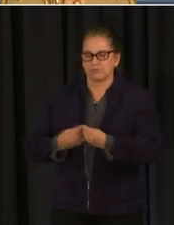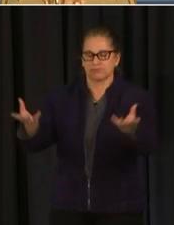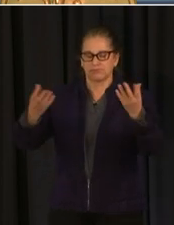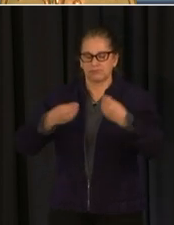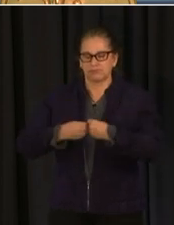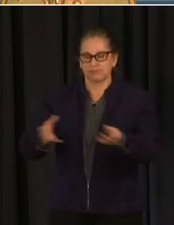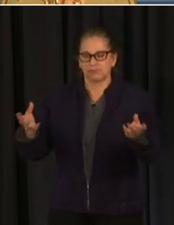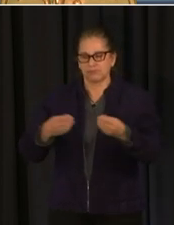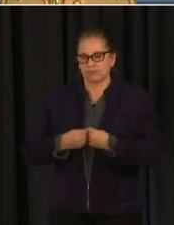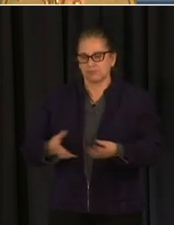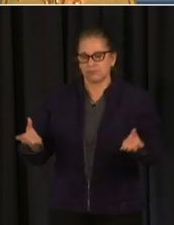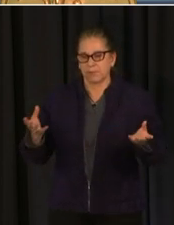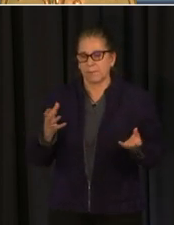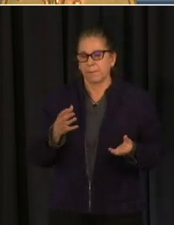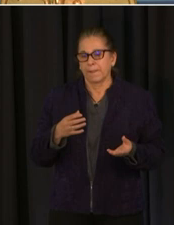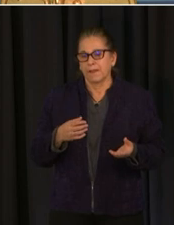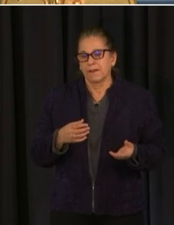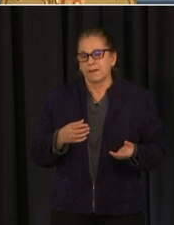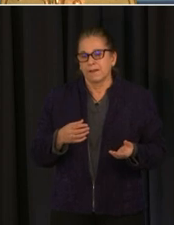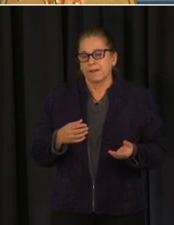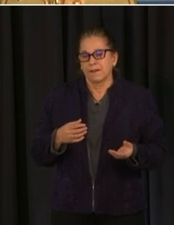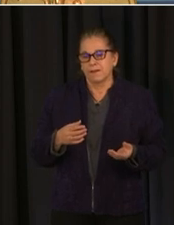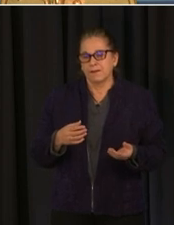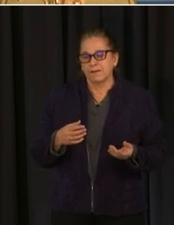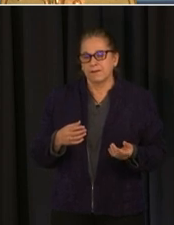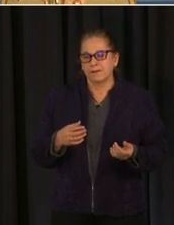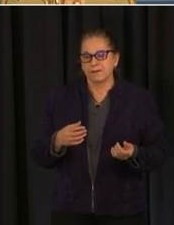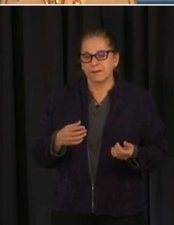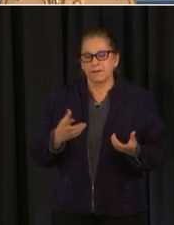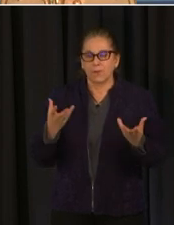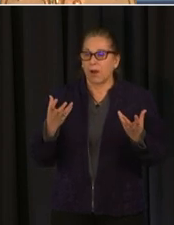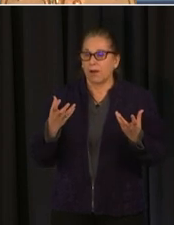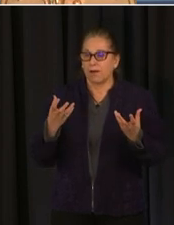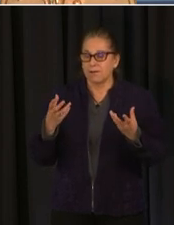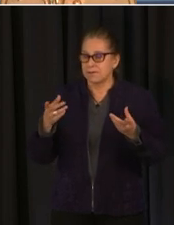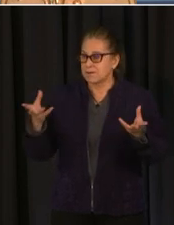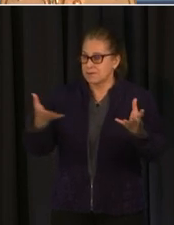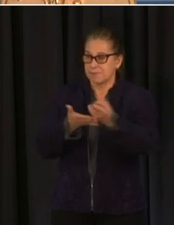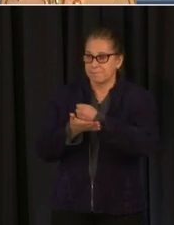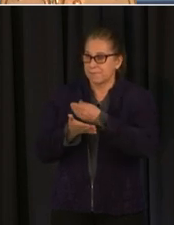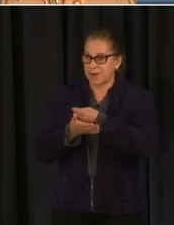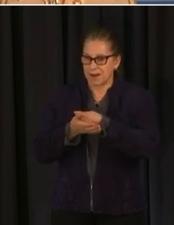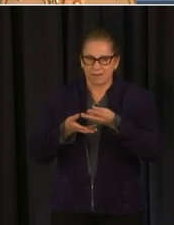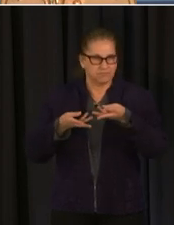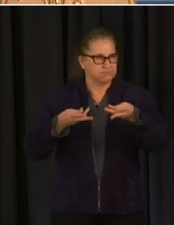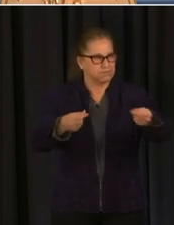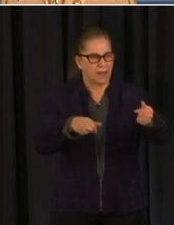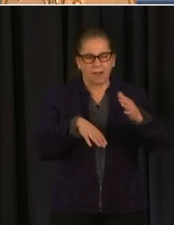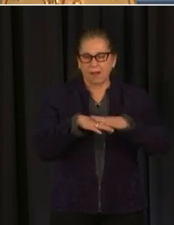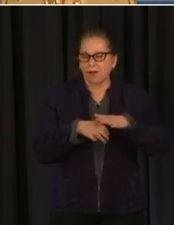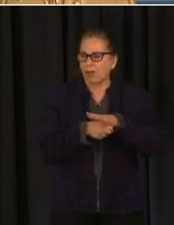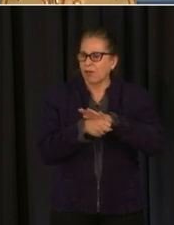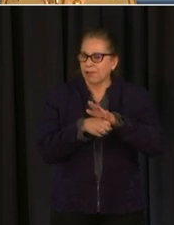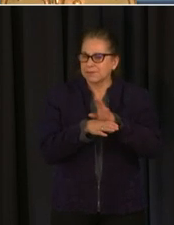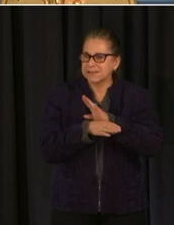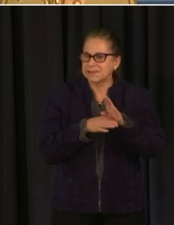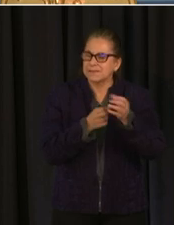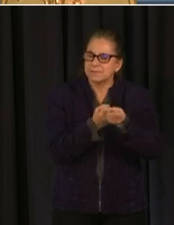entertainment venues and dc hotels so enter to win by going to